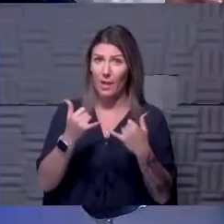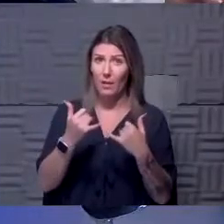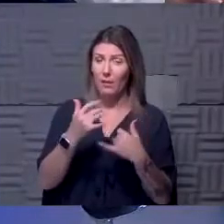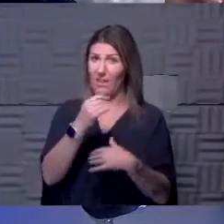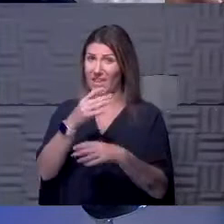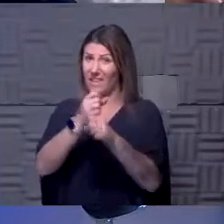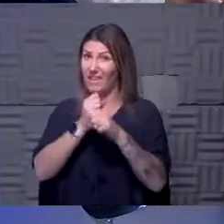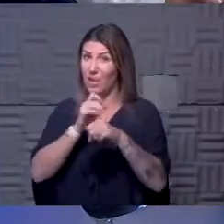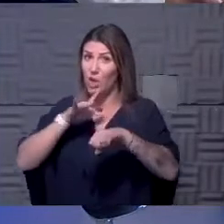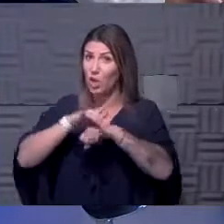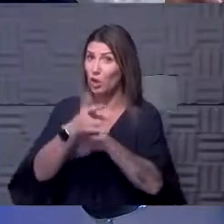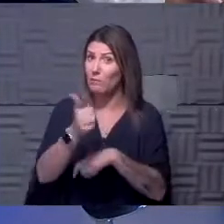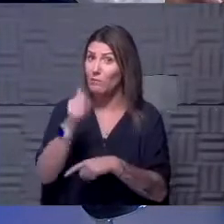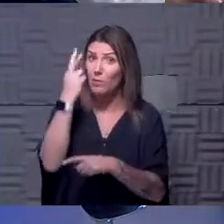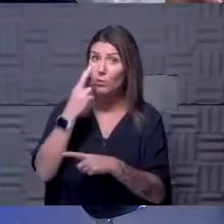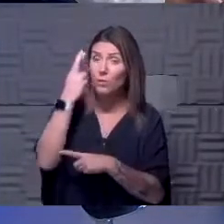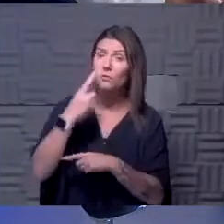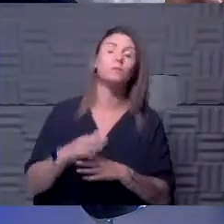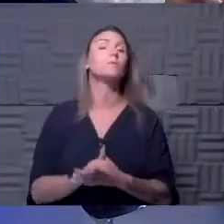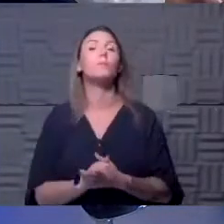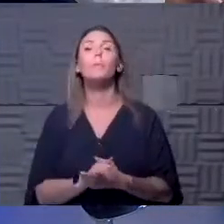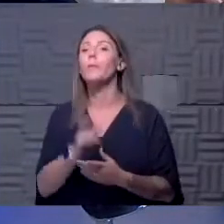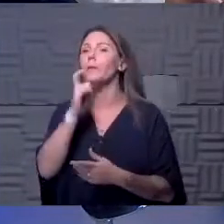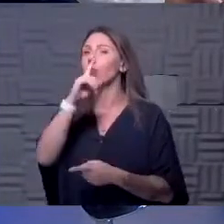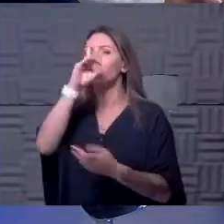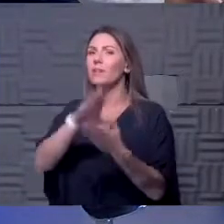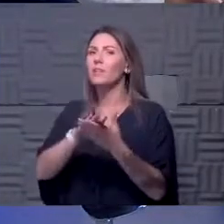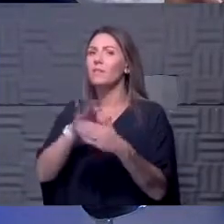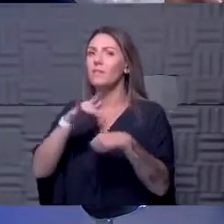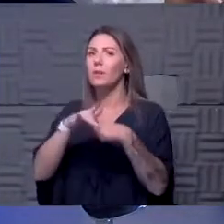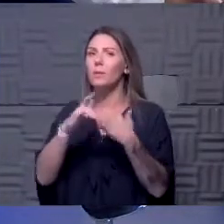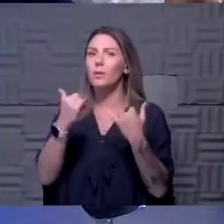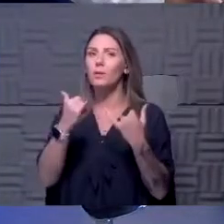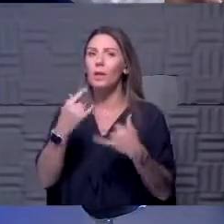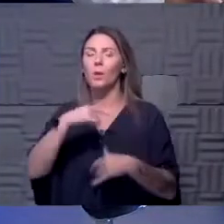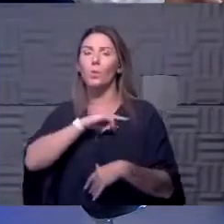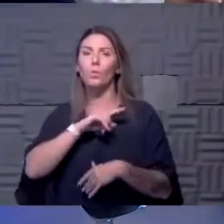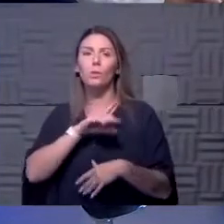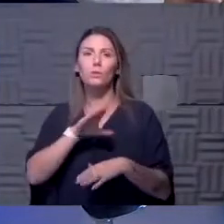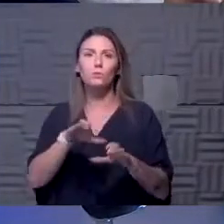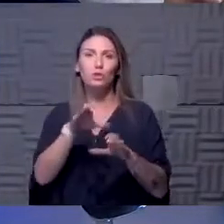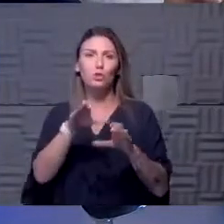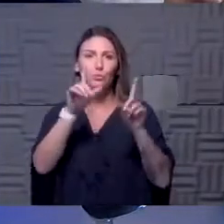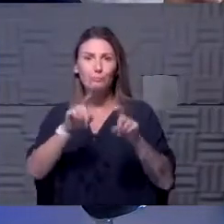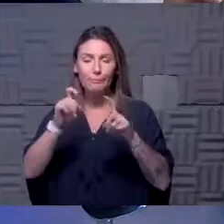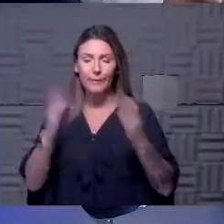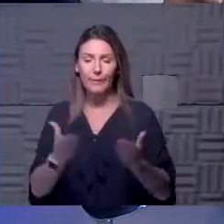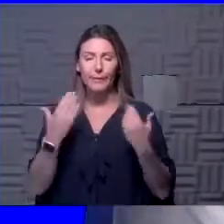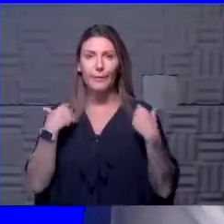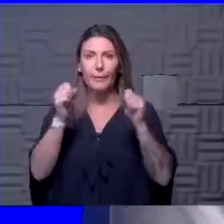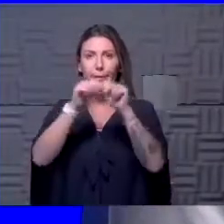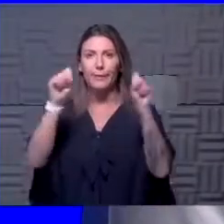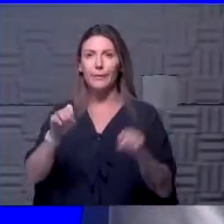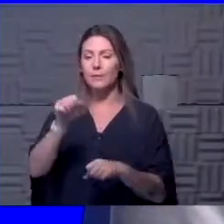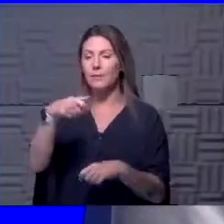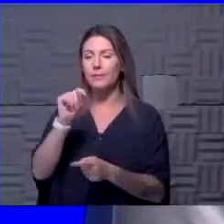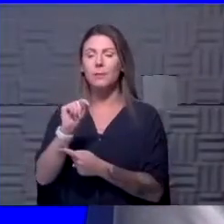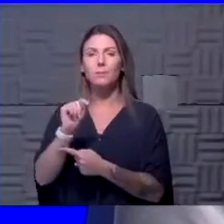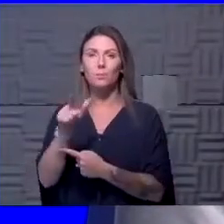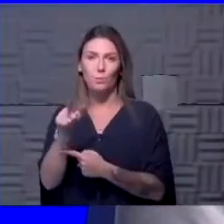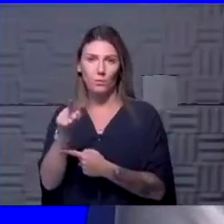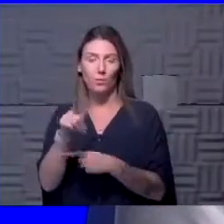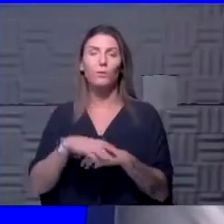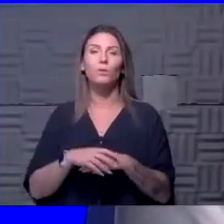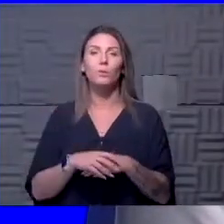we get it early for any reason? I don't believe it's available now. We will start doing our screening here at the health system on September 21st, I believe.